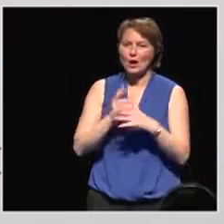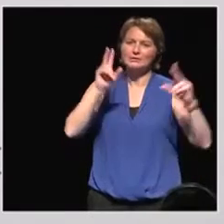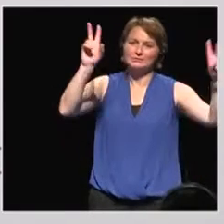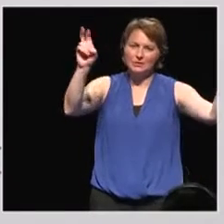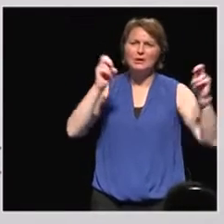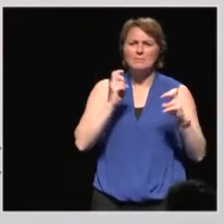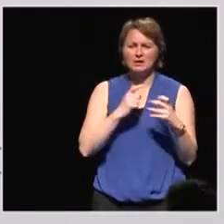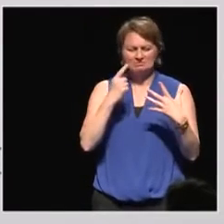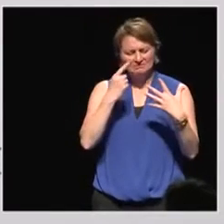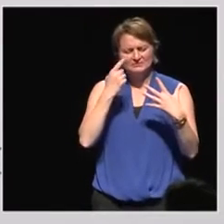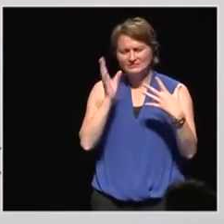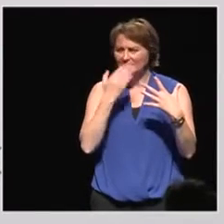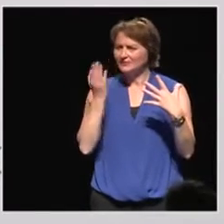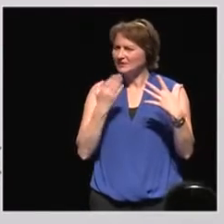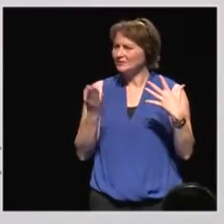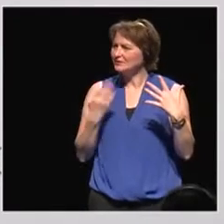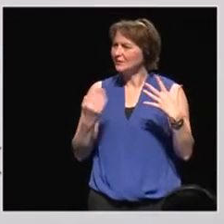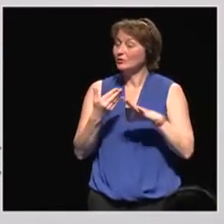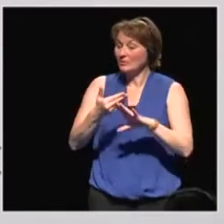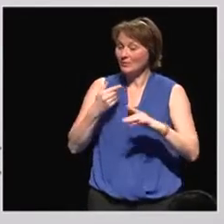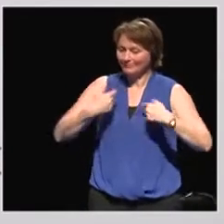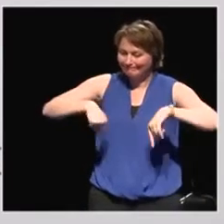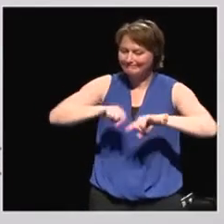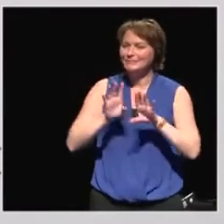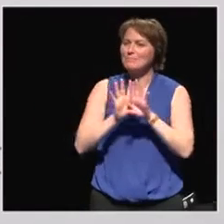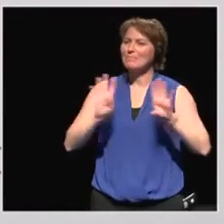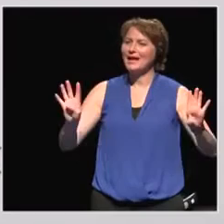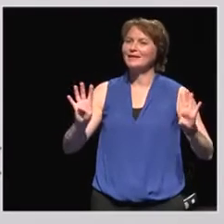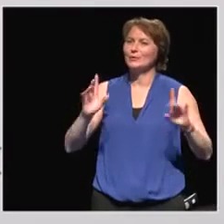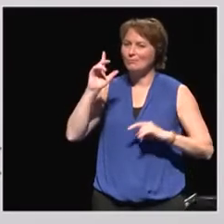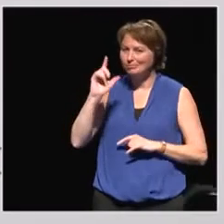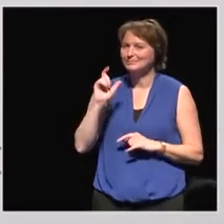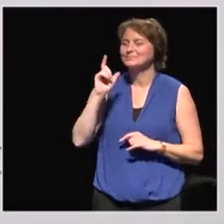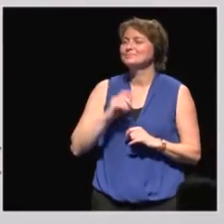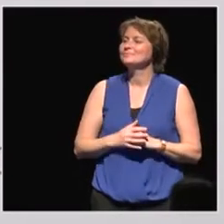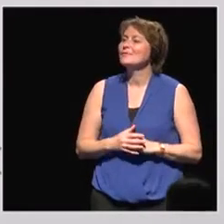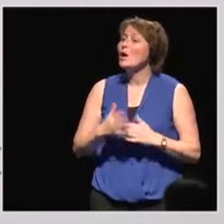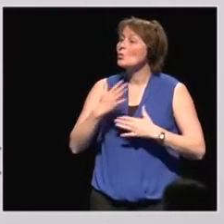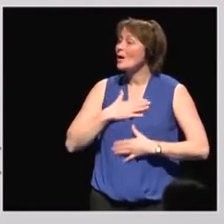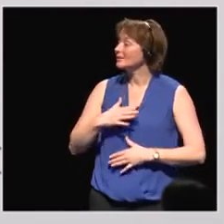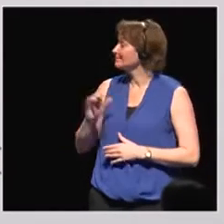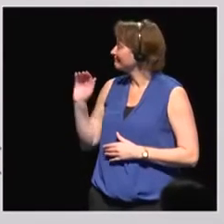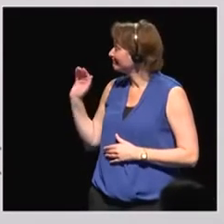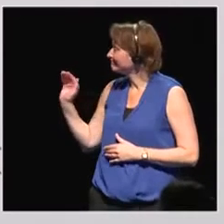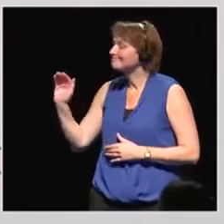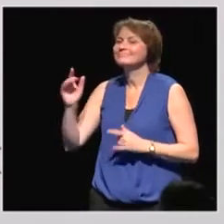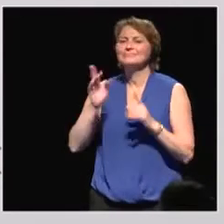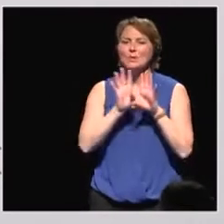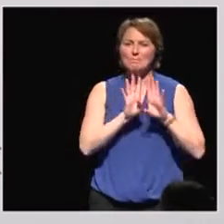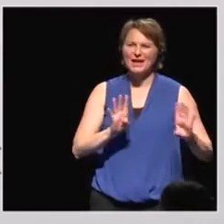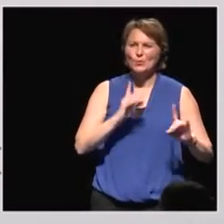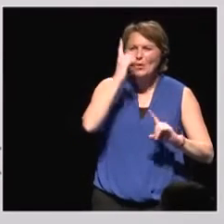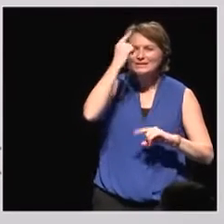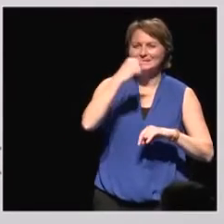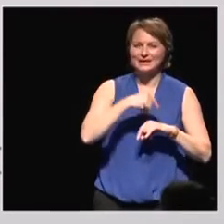before we started. So I would like to ask the panel just one last round,